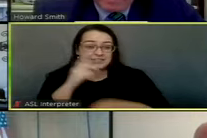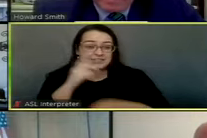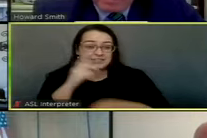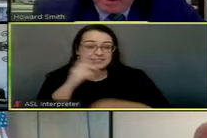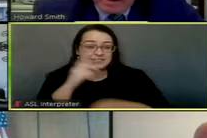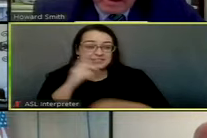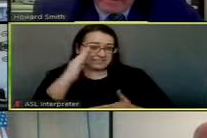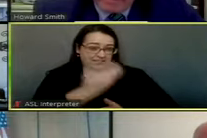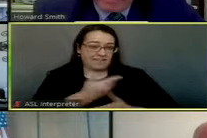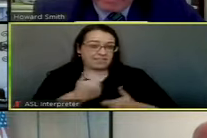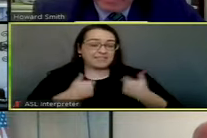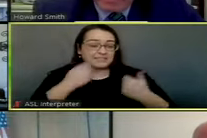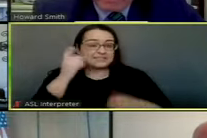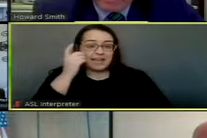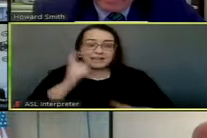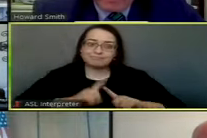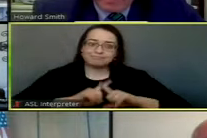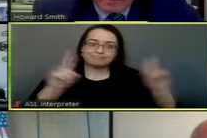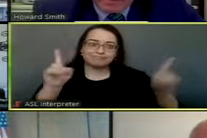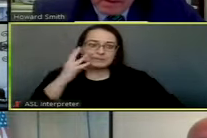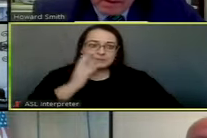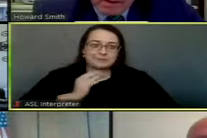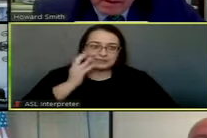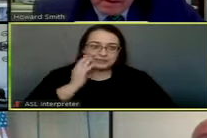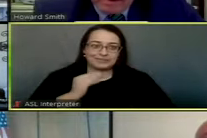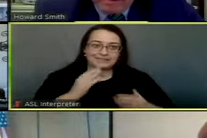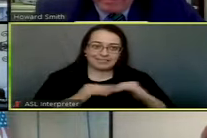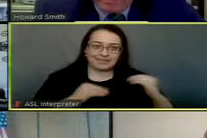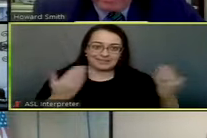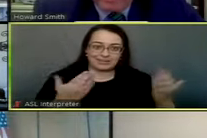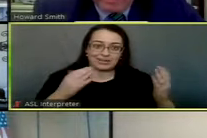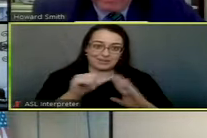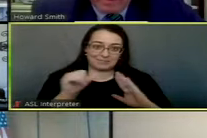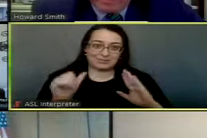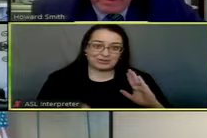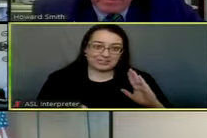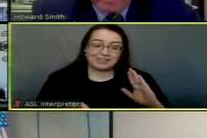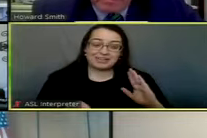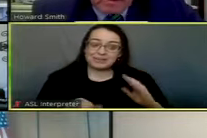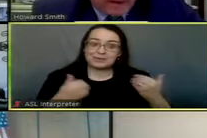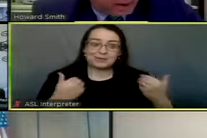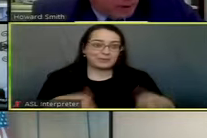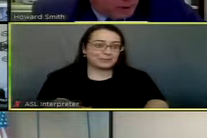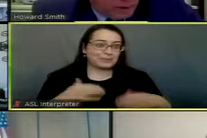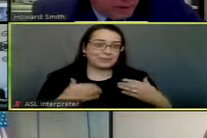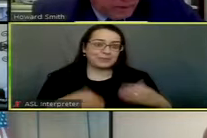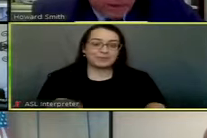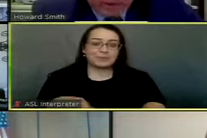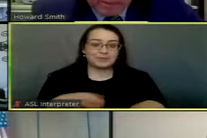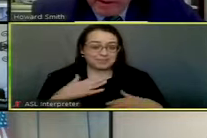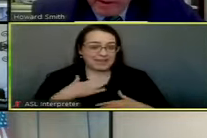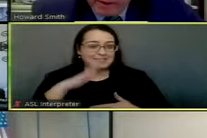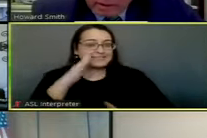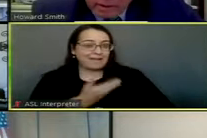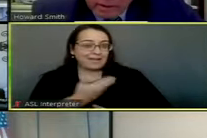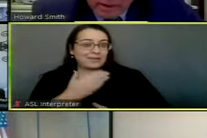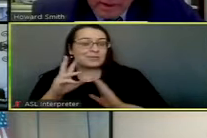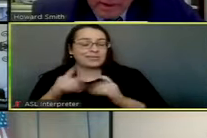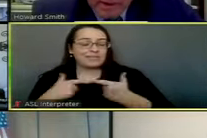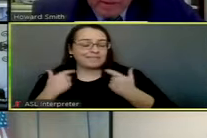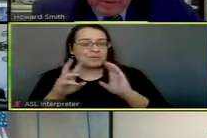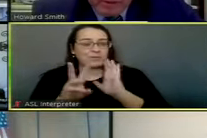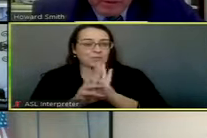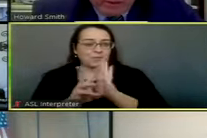had a totally different experience than Amarillo. No son in Waco, had a totally different experience.